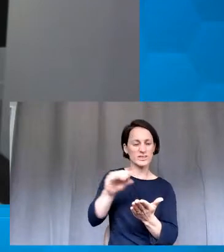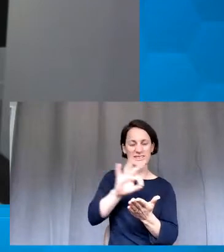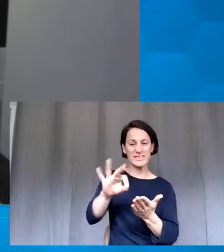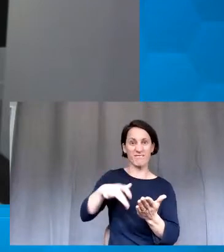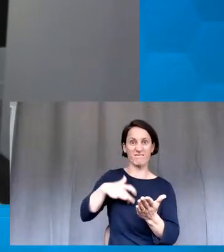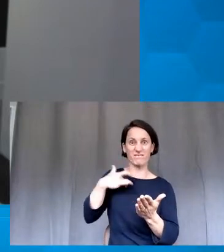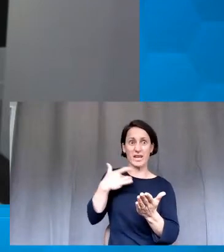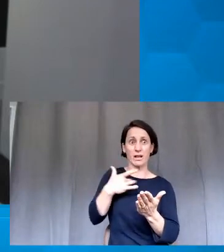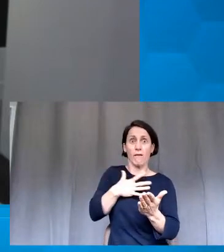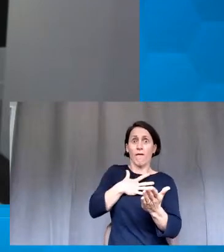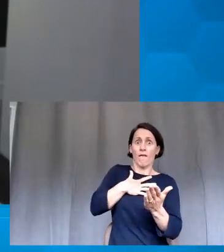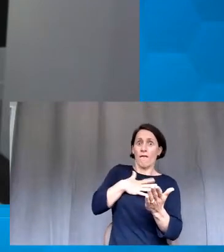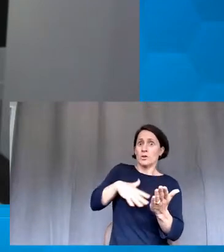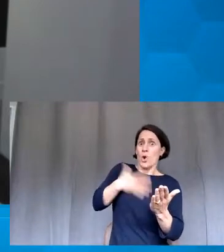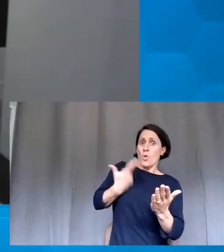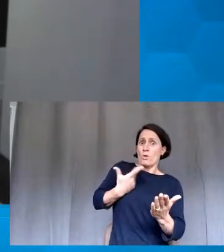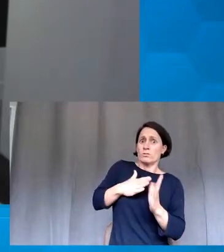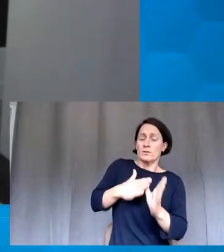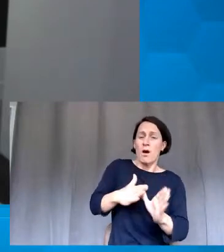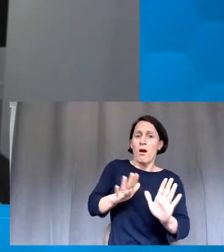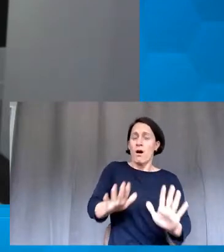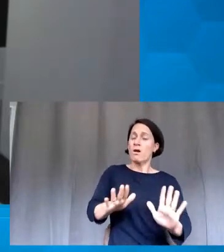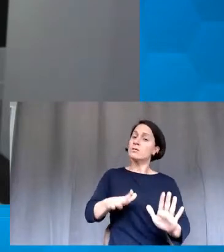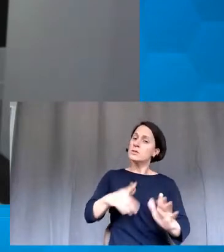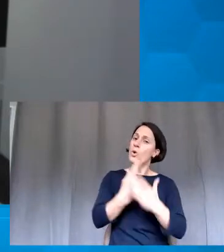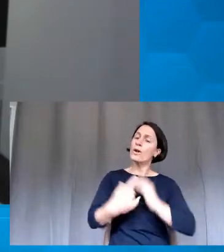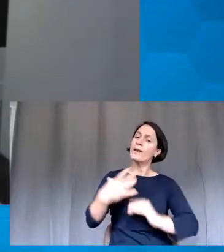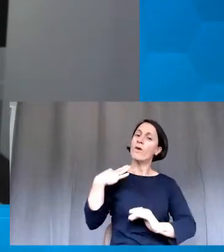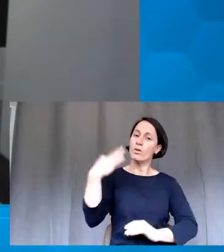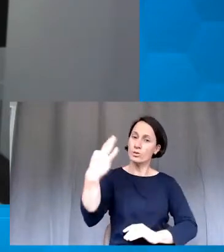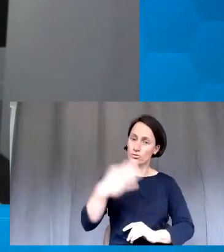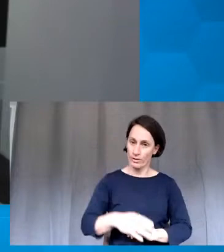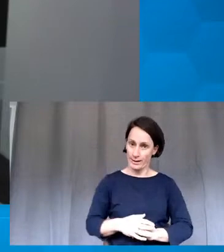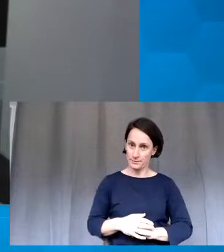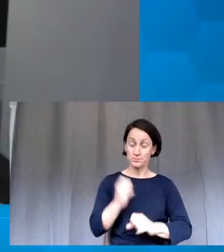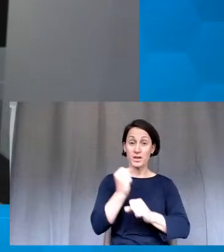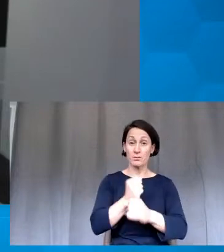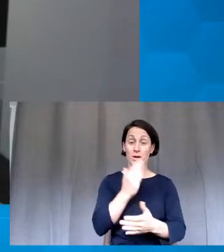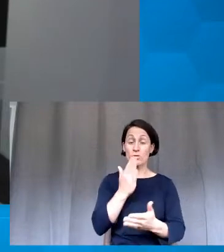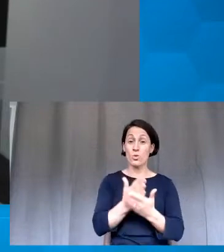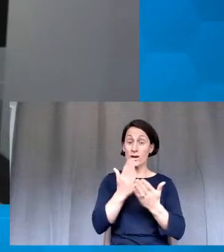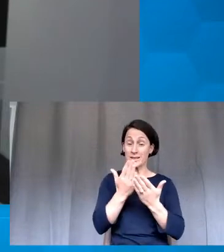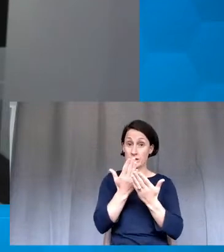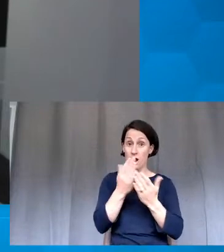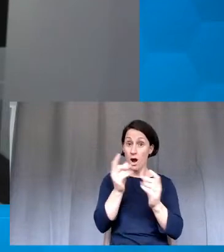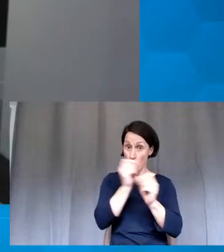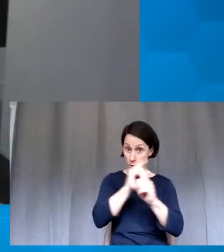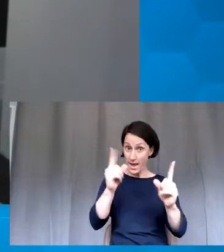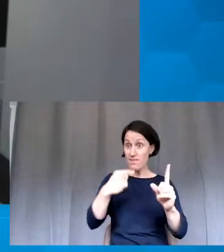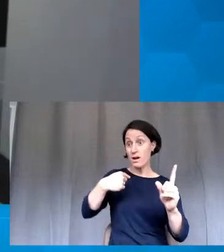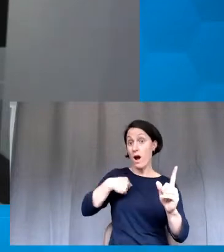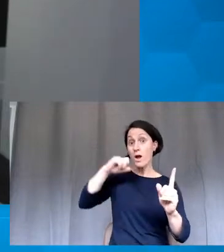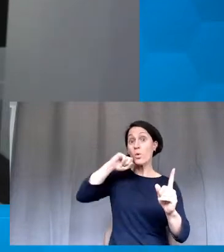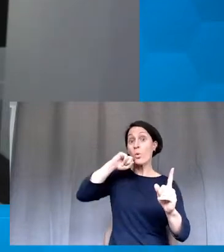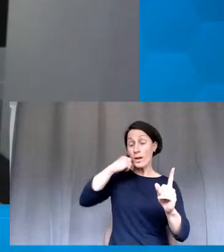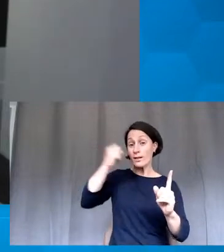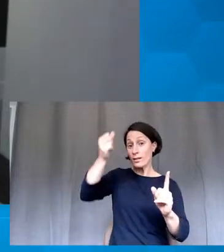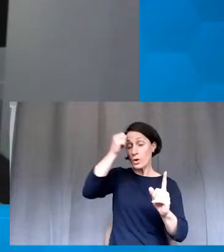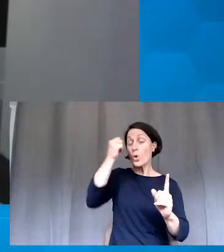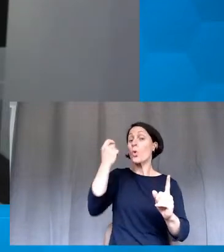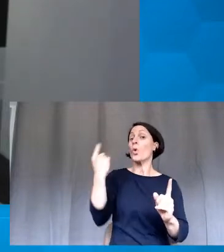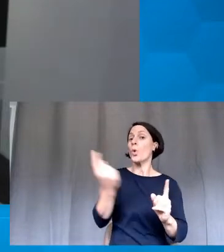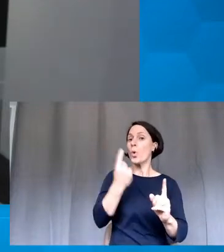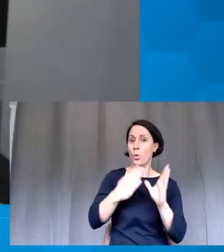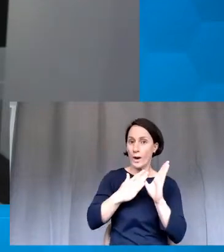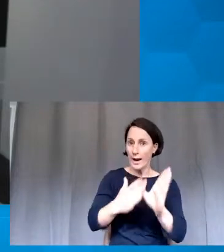that it's entirely voluntary, making sure they're very aware that it will show who they are only for the fact of, and that's only visible to me,